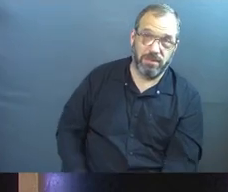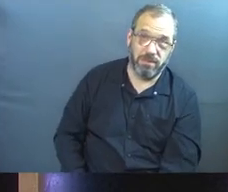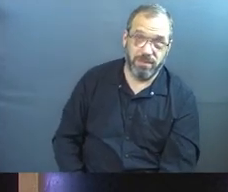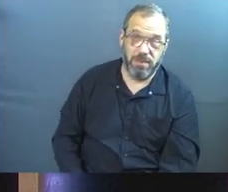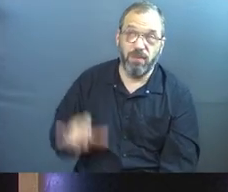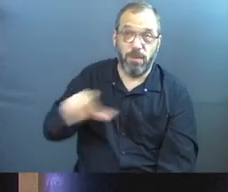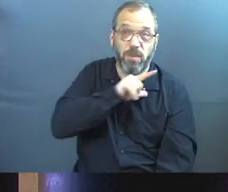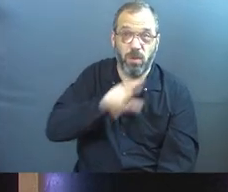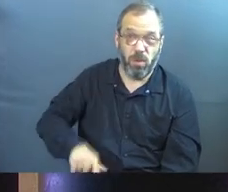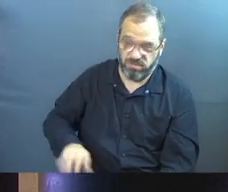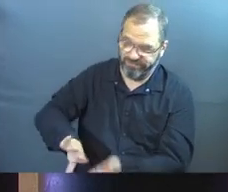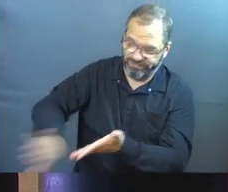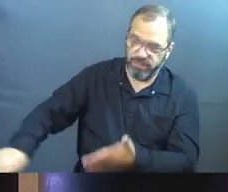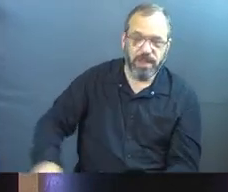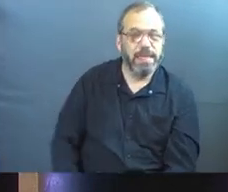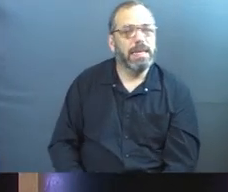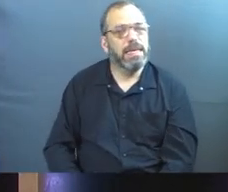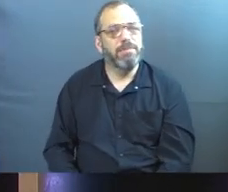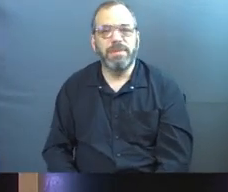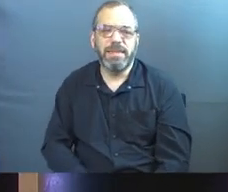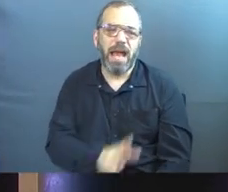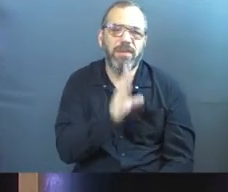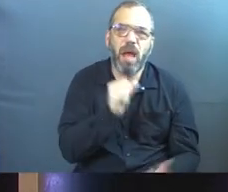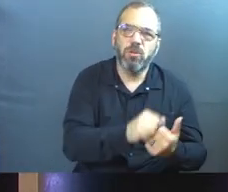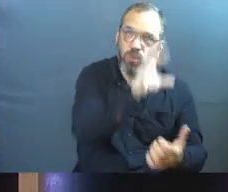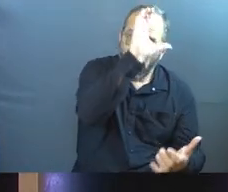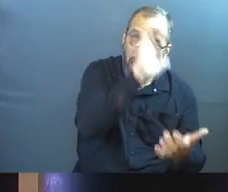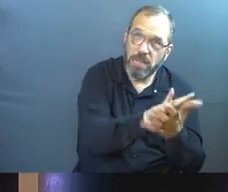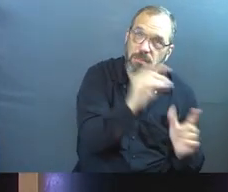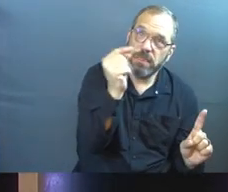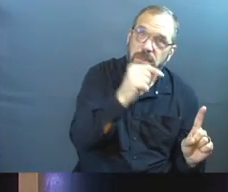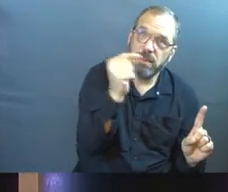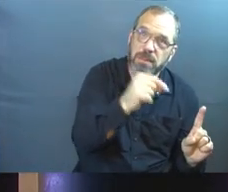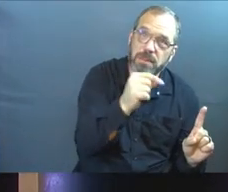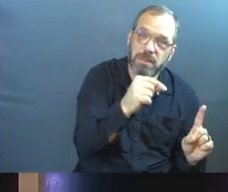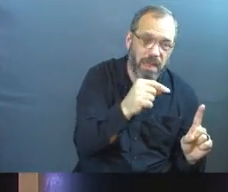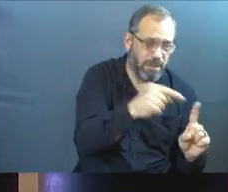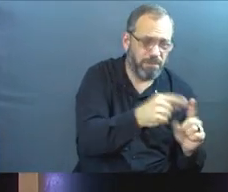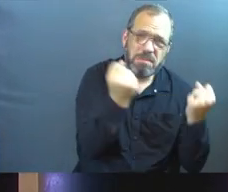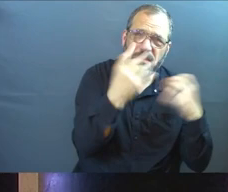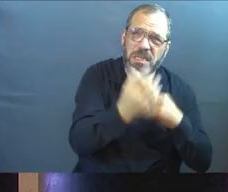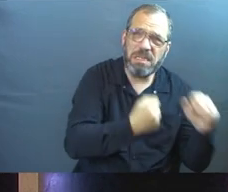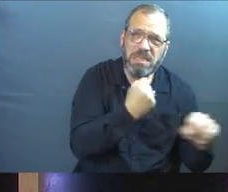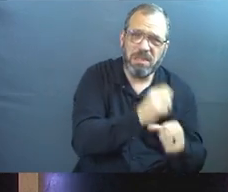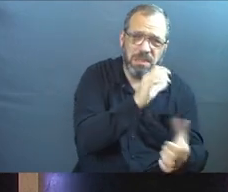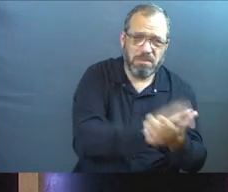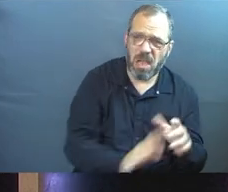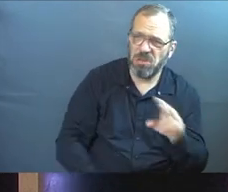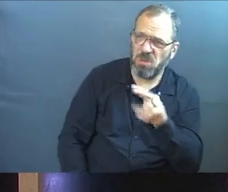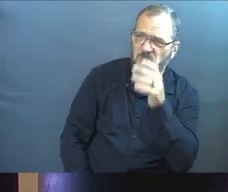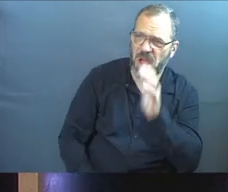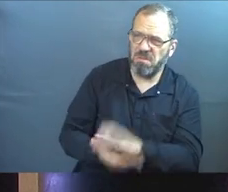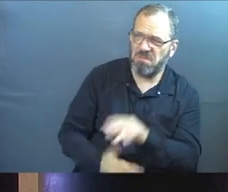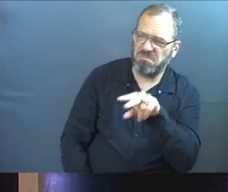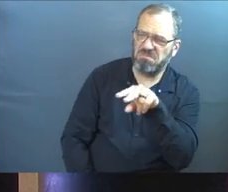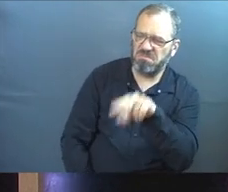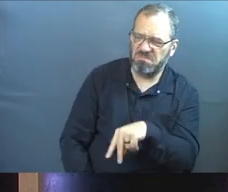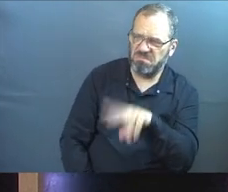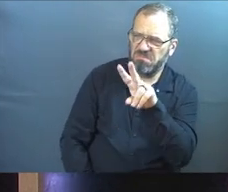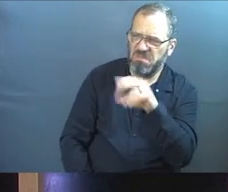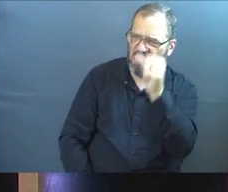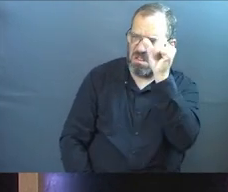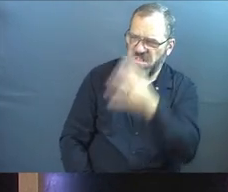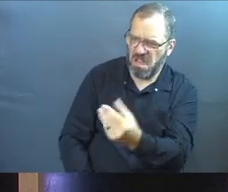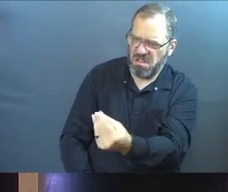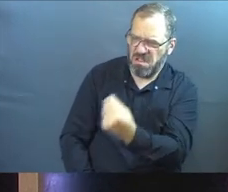I've talked to husbands who, after years of marriage, look at their wife and say, if